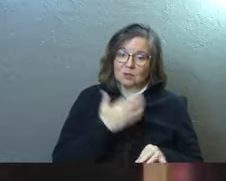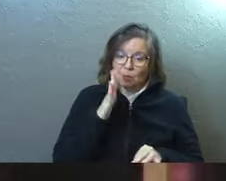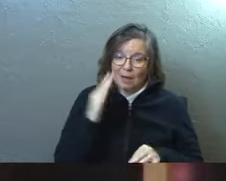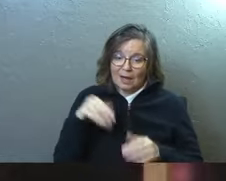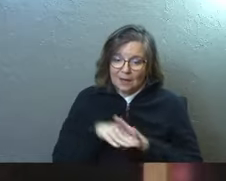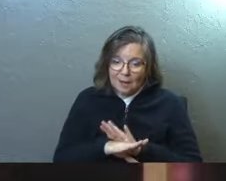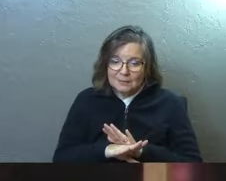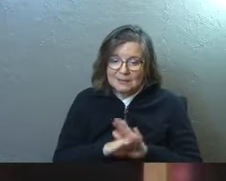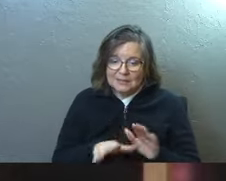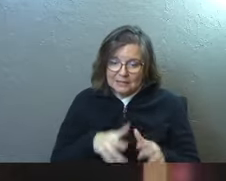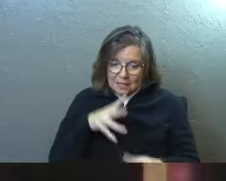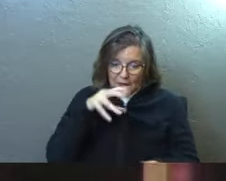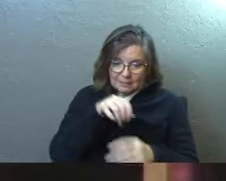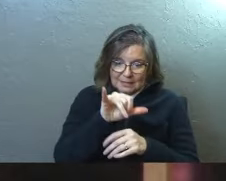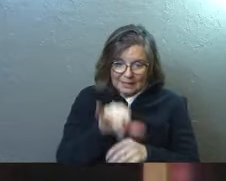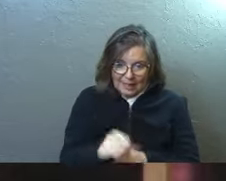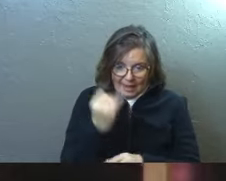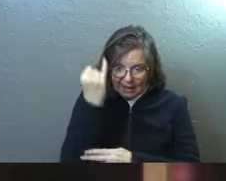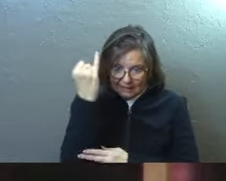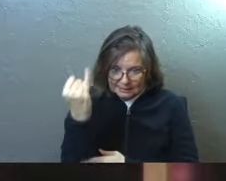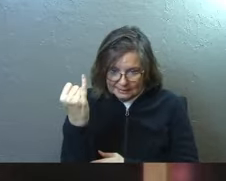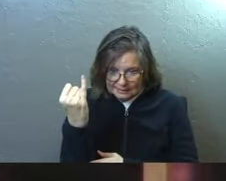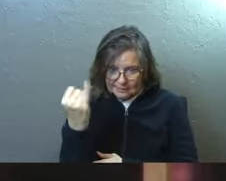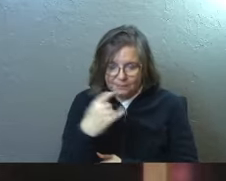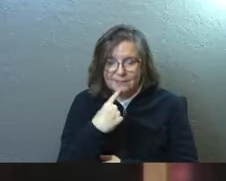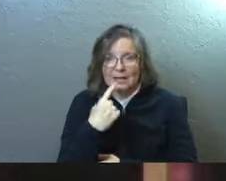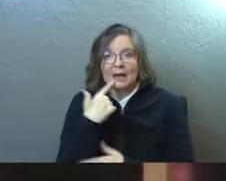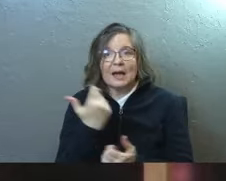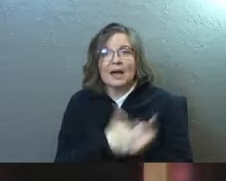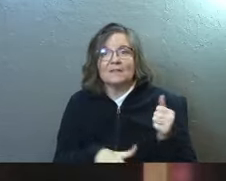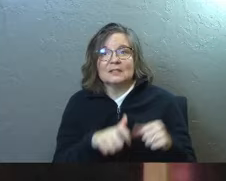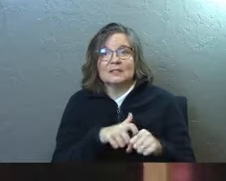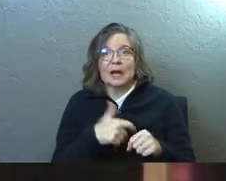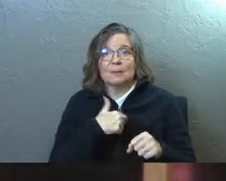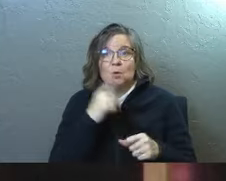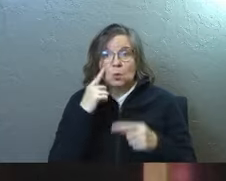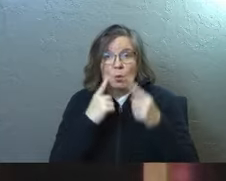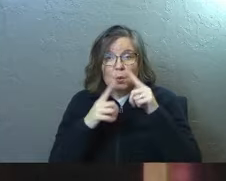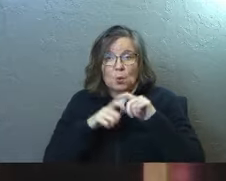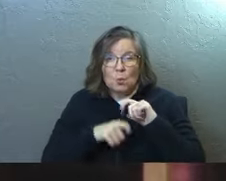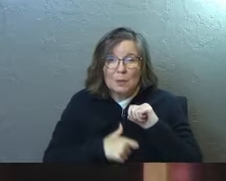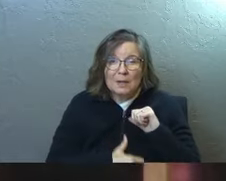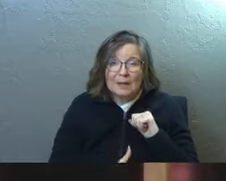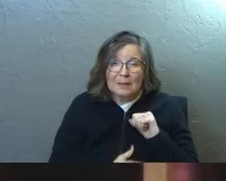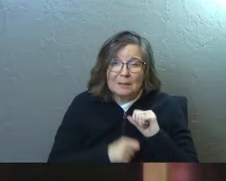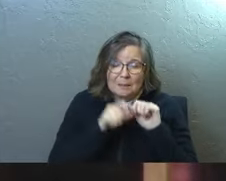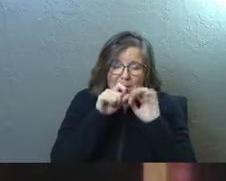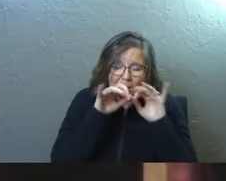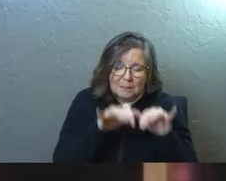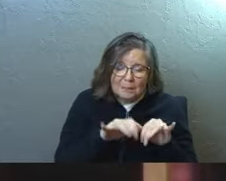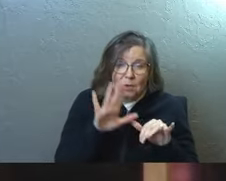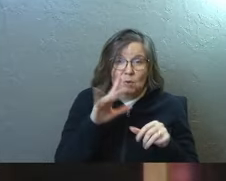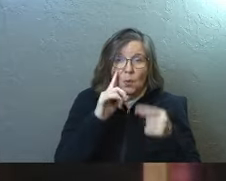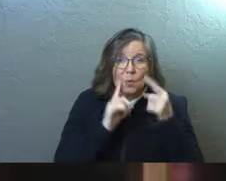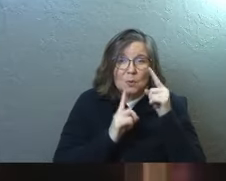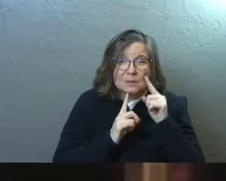so God comes and steps into that idea and says, every time you weep, I capture your tears.